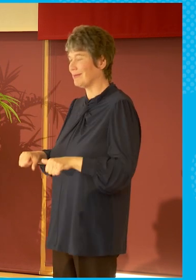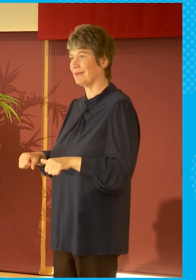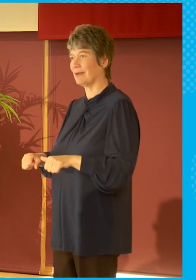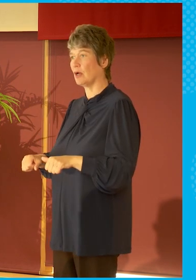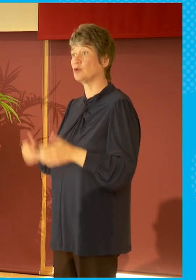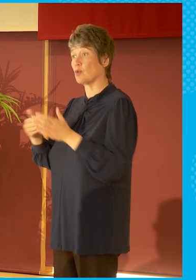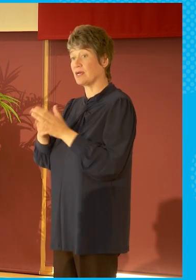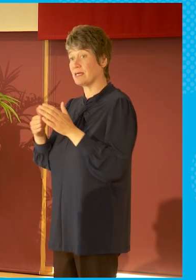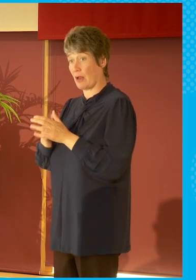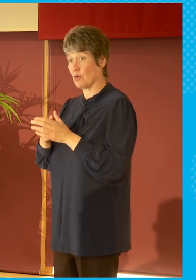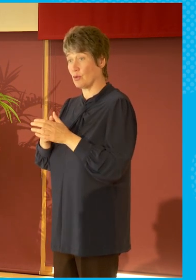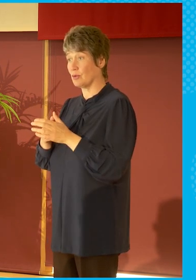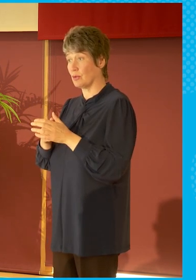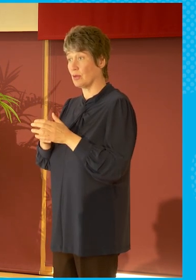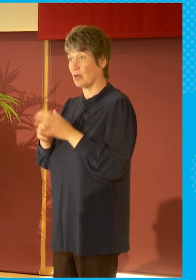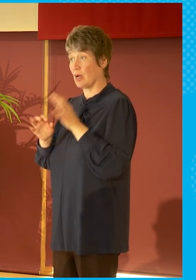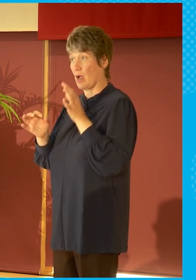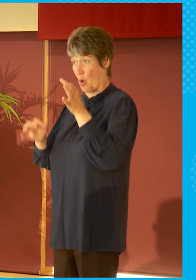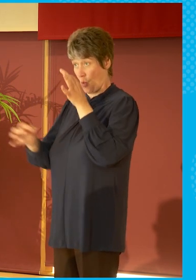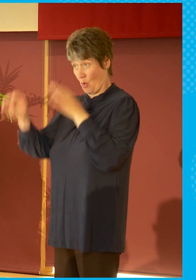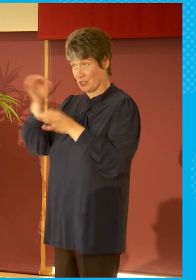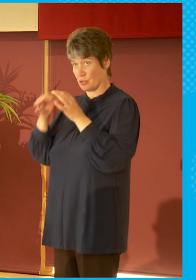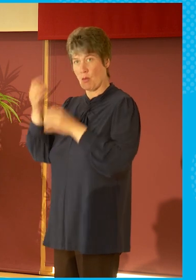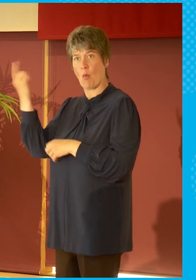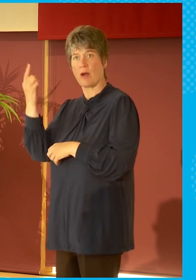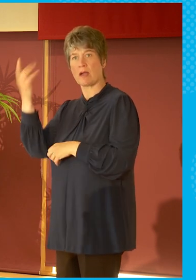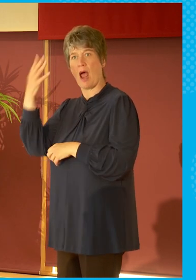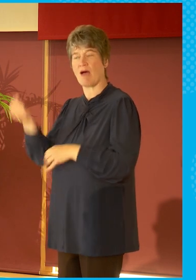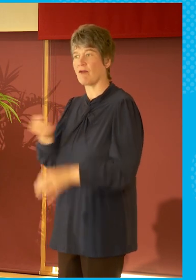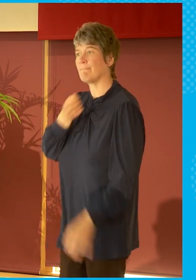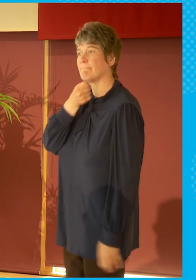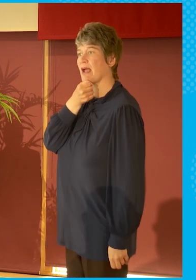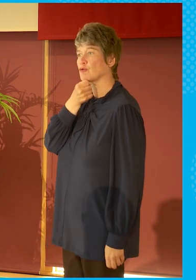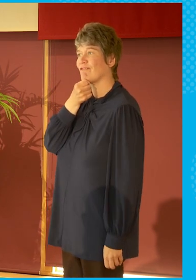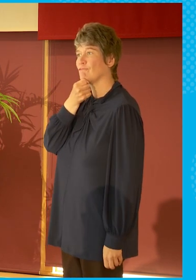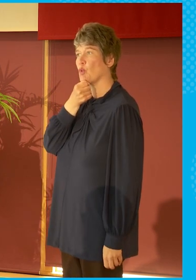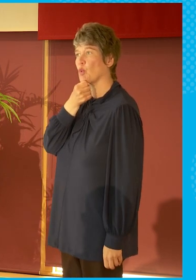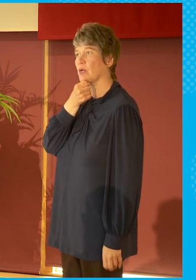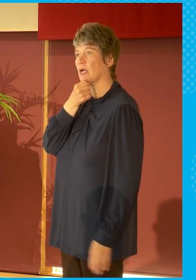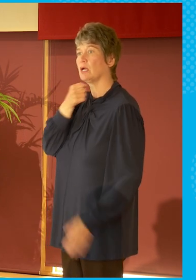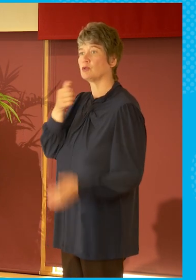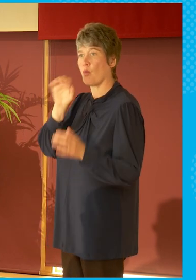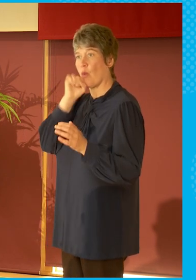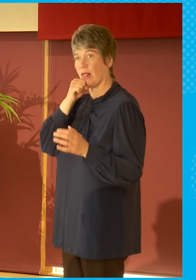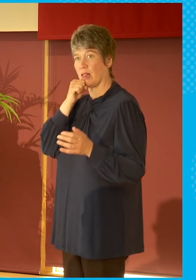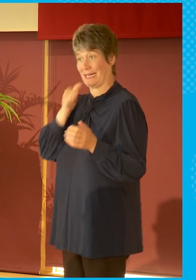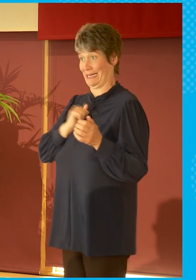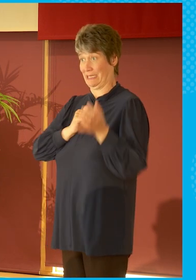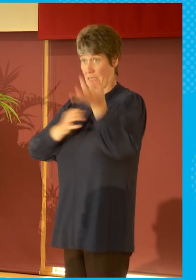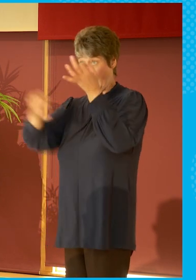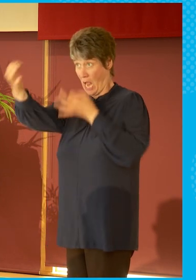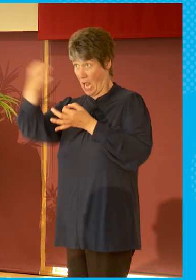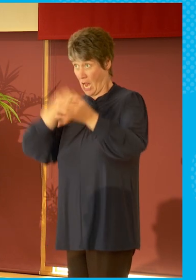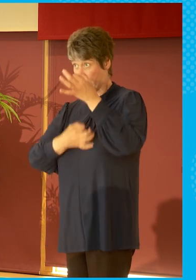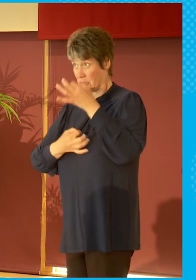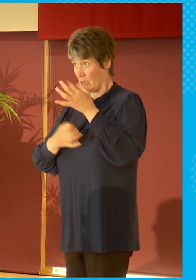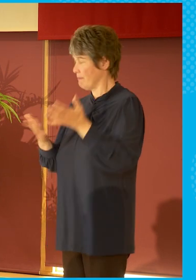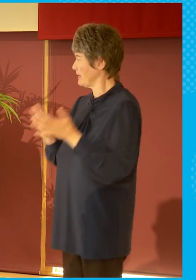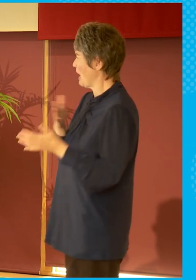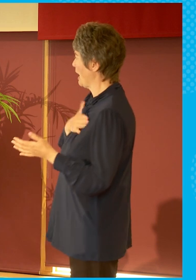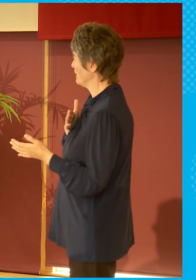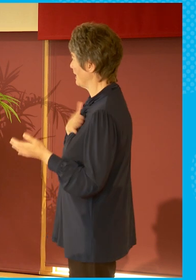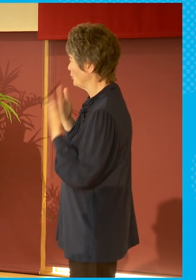our staff members who will have a microphone. Just take this opportunity to thank all the parliament staff for their efforts today in supporting the event.